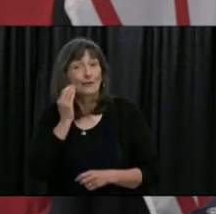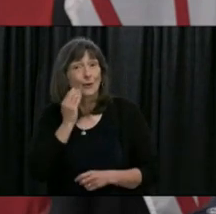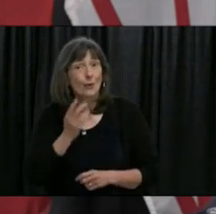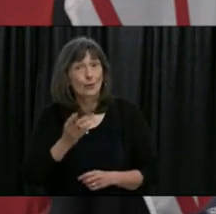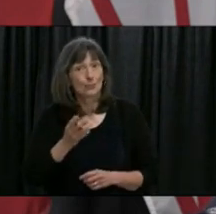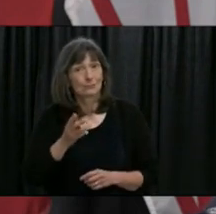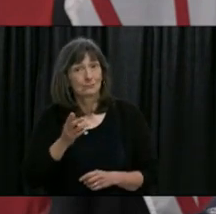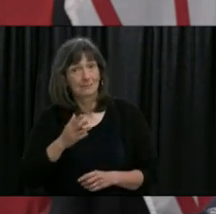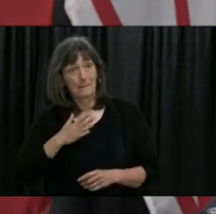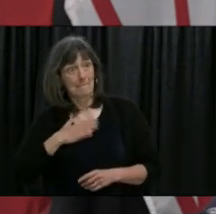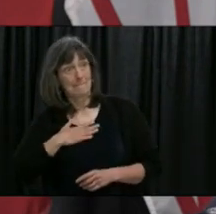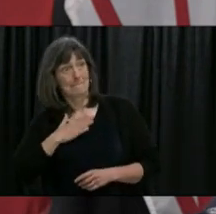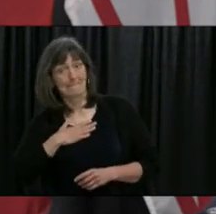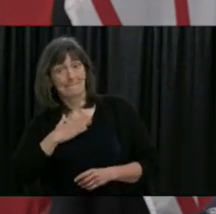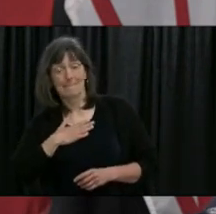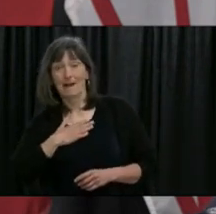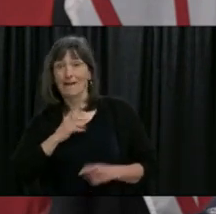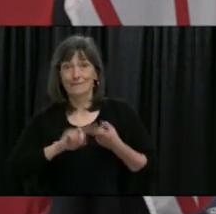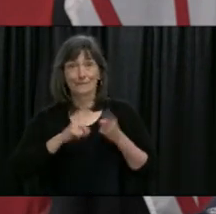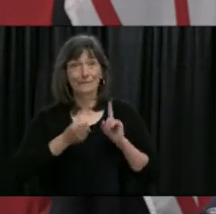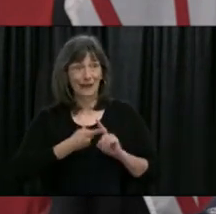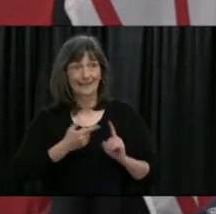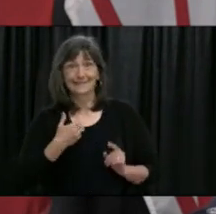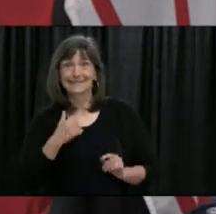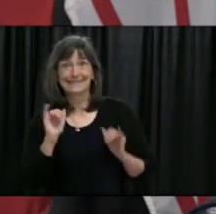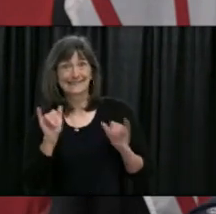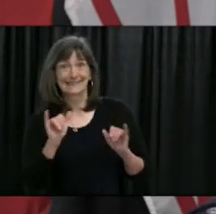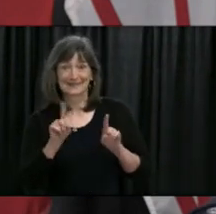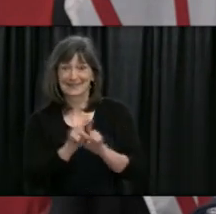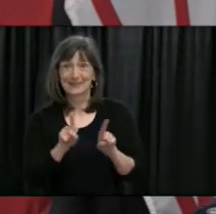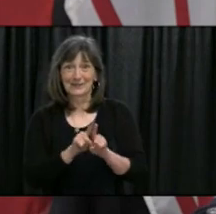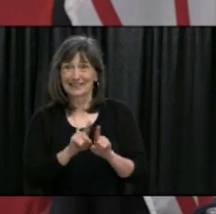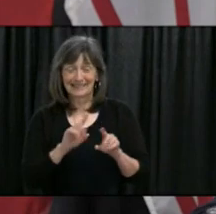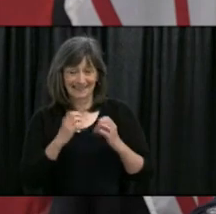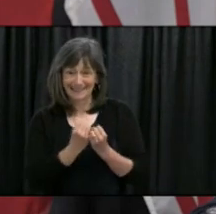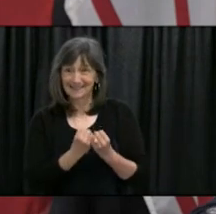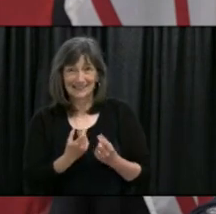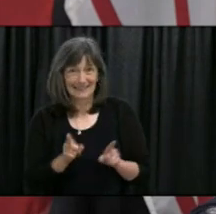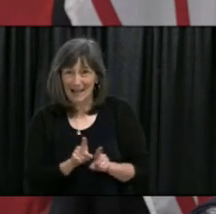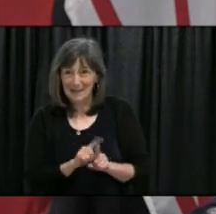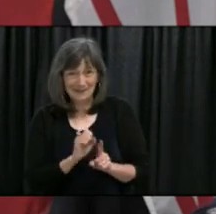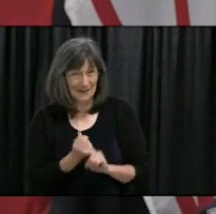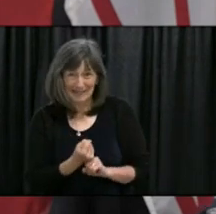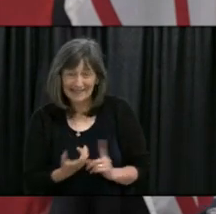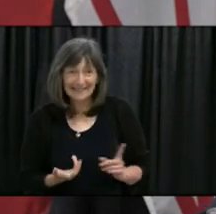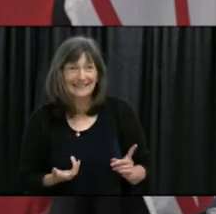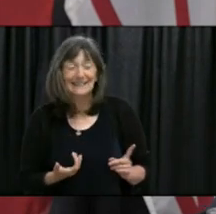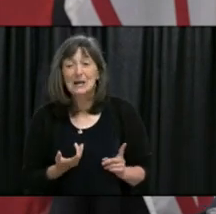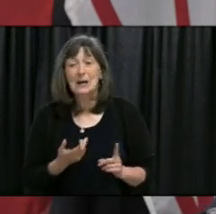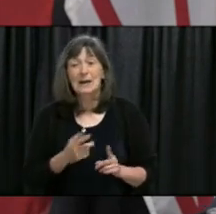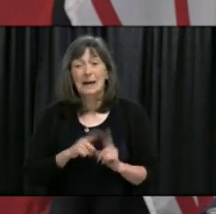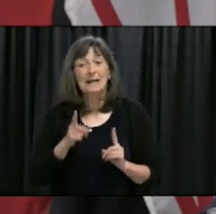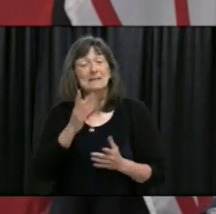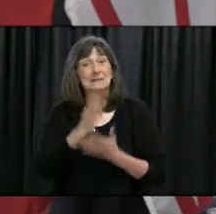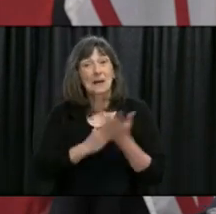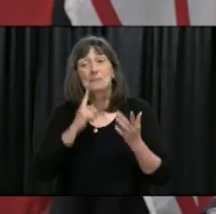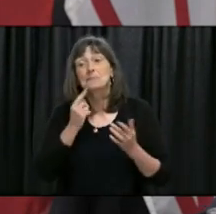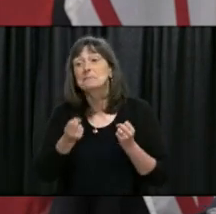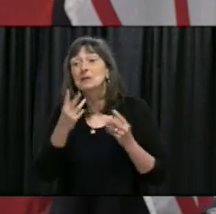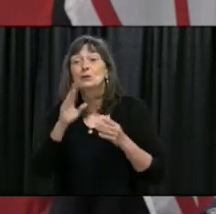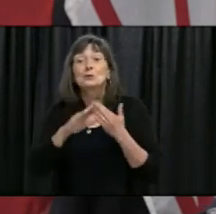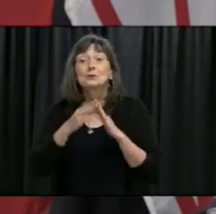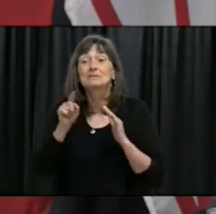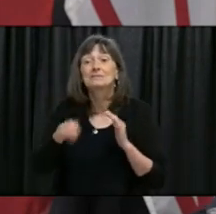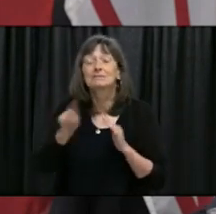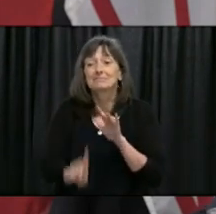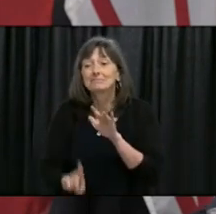I know and that we all know we can all give examples of when we live in our province of people that we know that would come into in many communities in